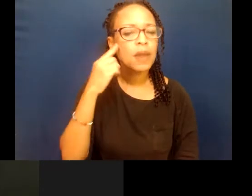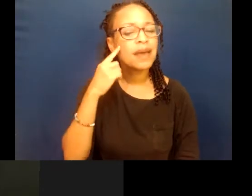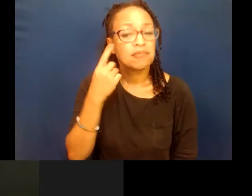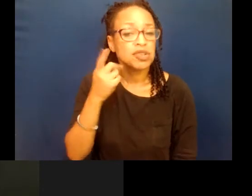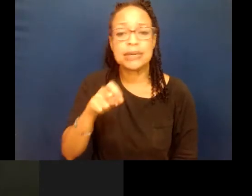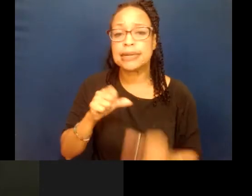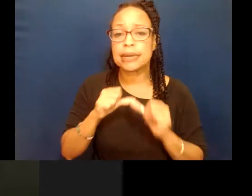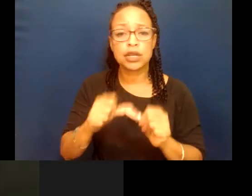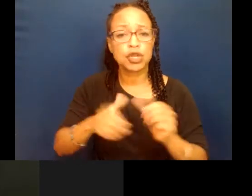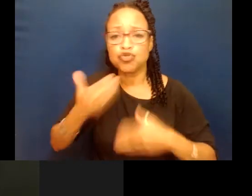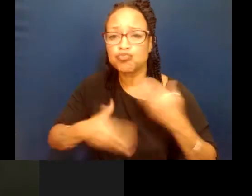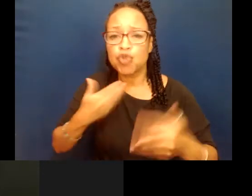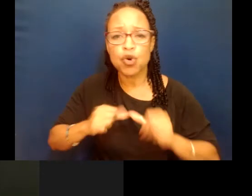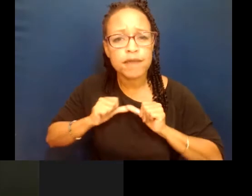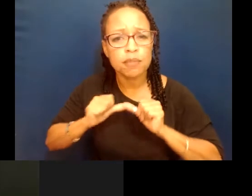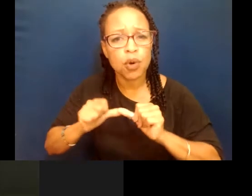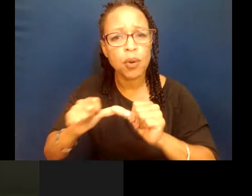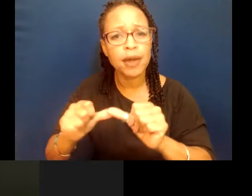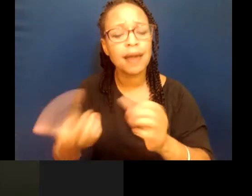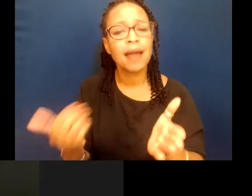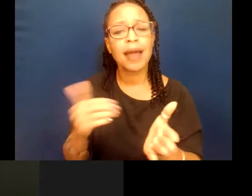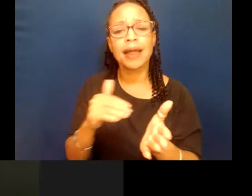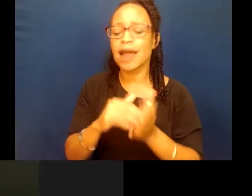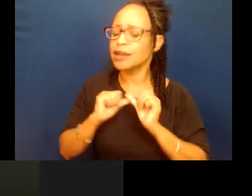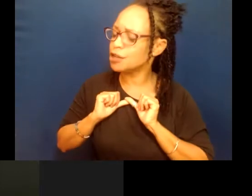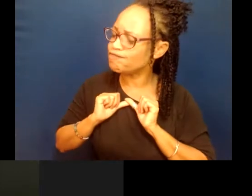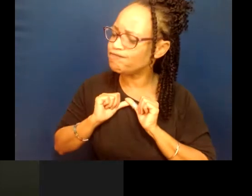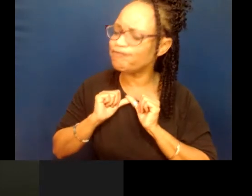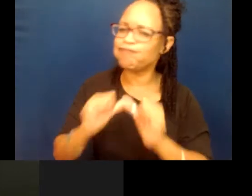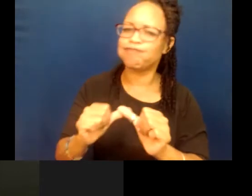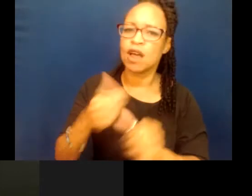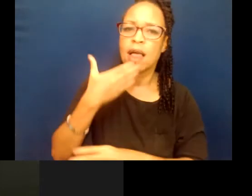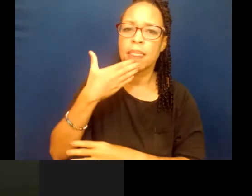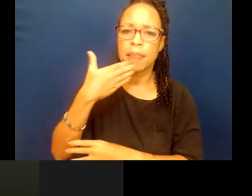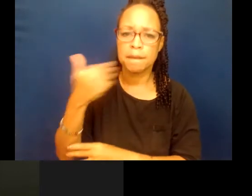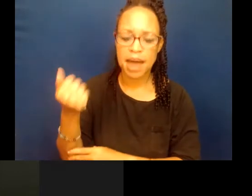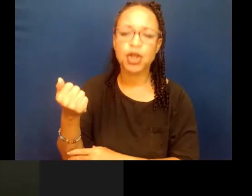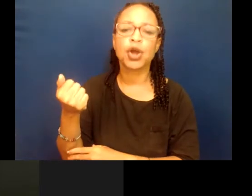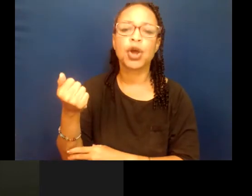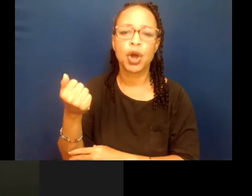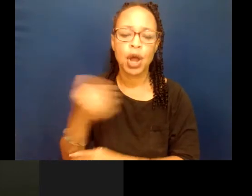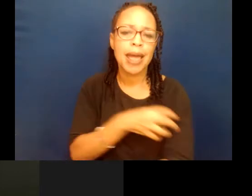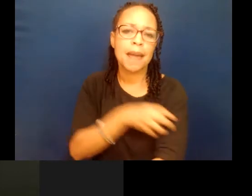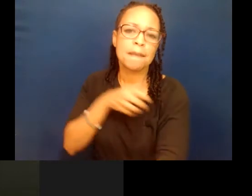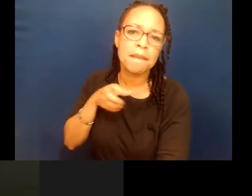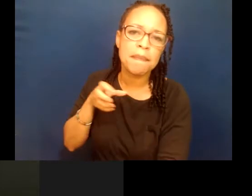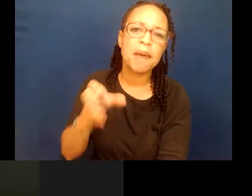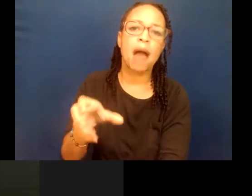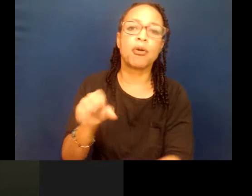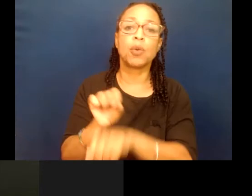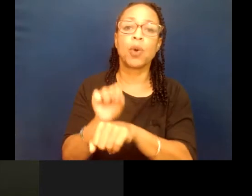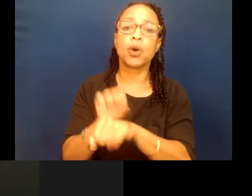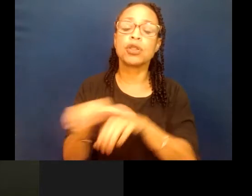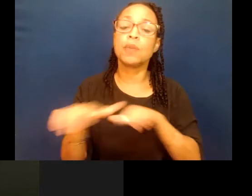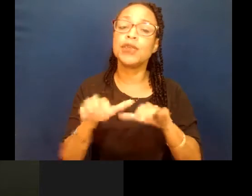to move, to drive, and again, to drive the better, the empowering workers. And we do that